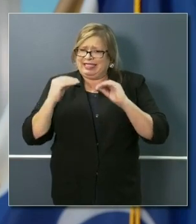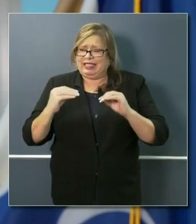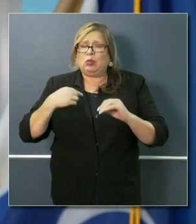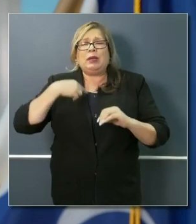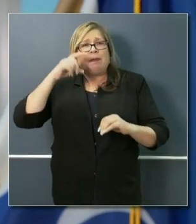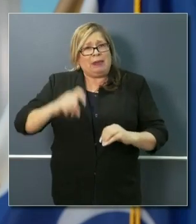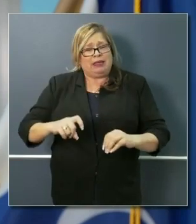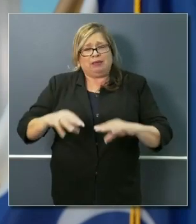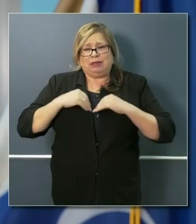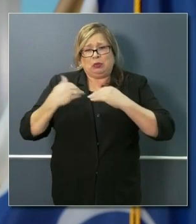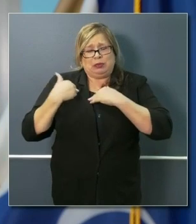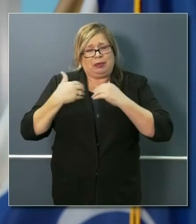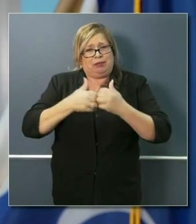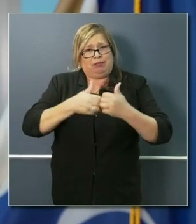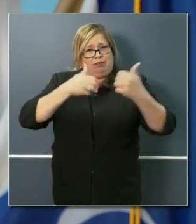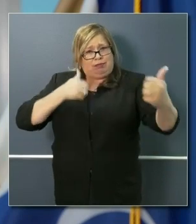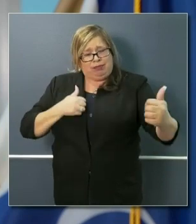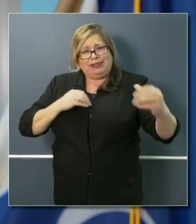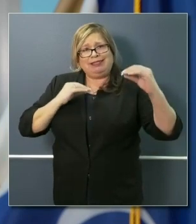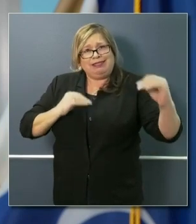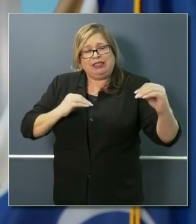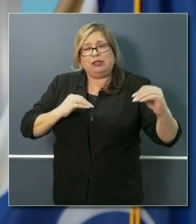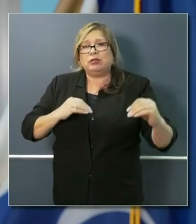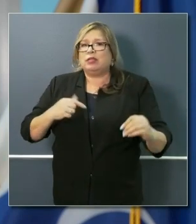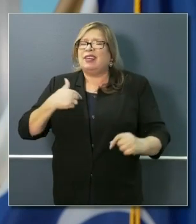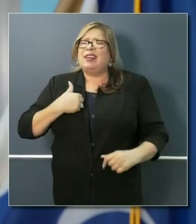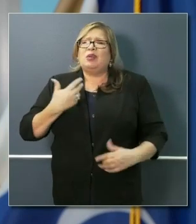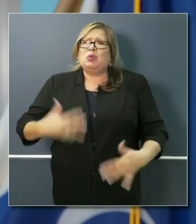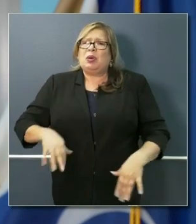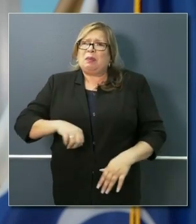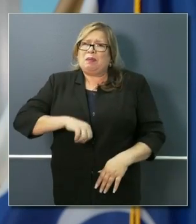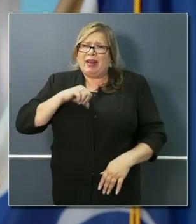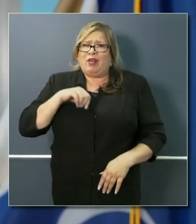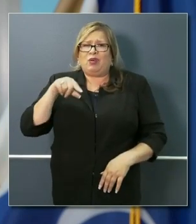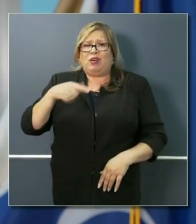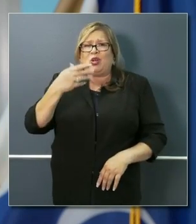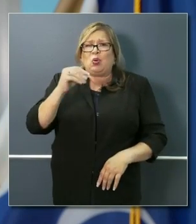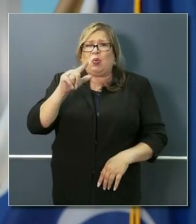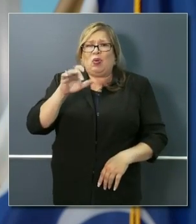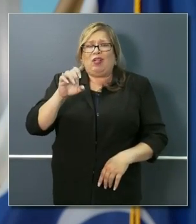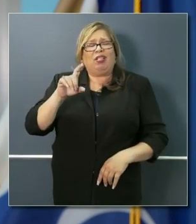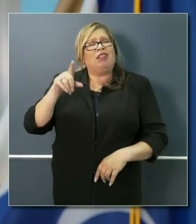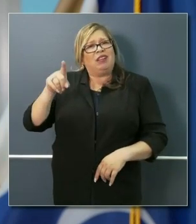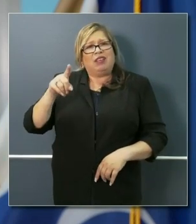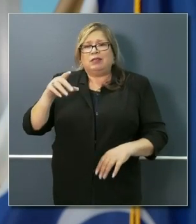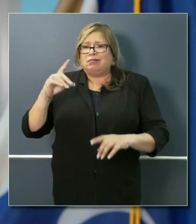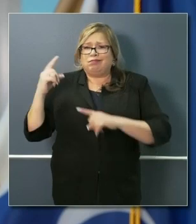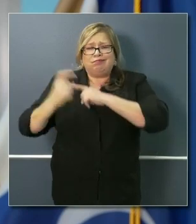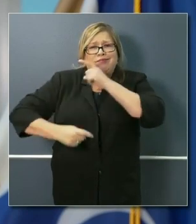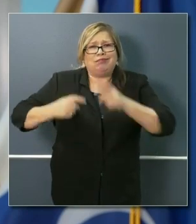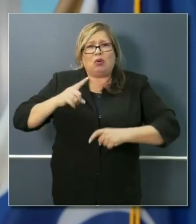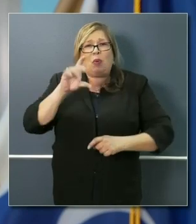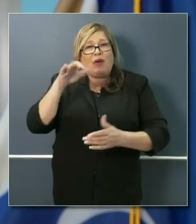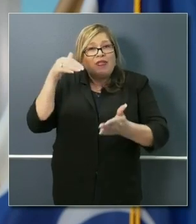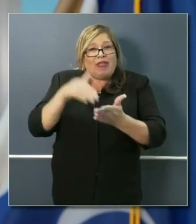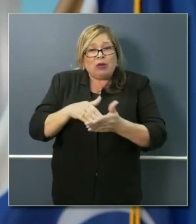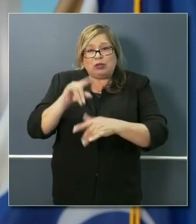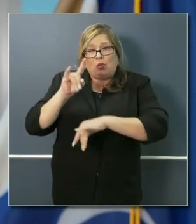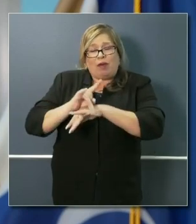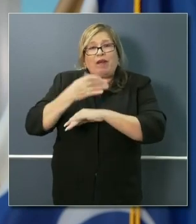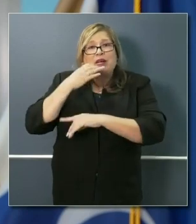very proud that Google stepped up, 100,000 hotspots that they've donated to the state of California, three